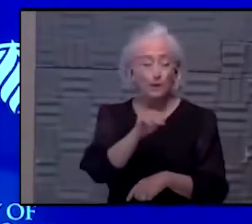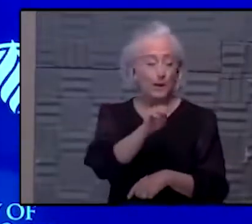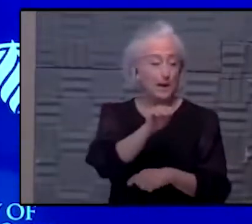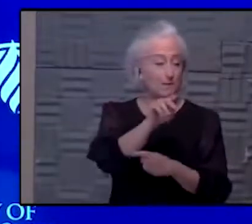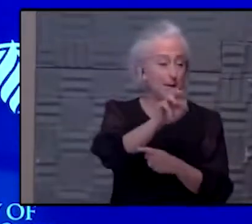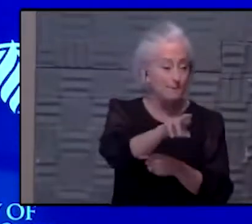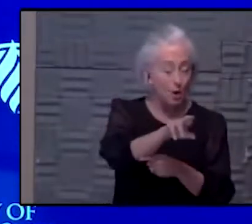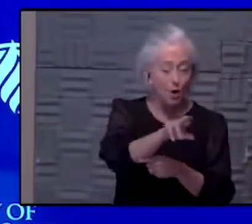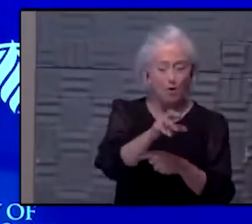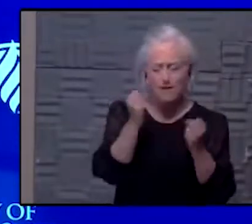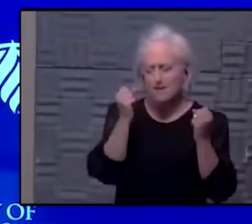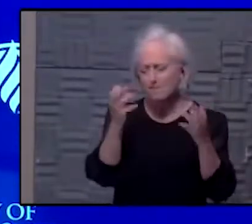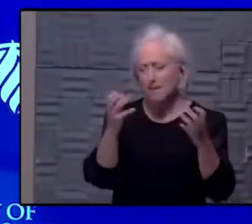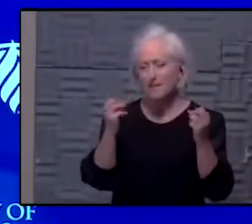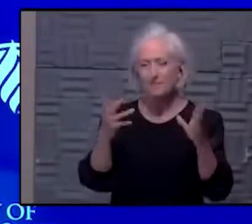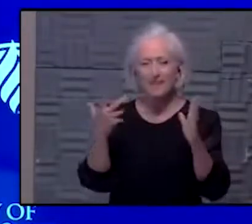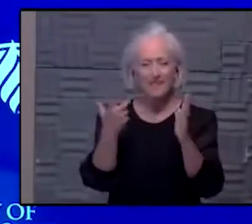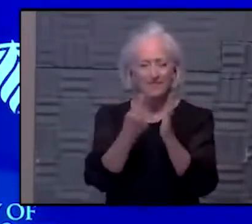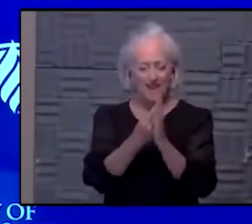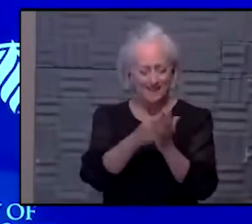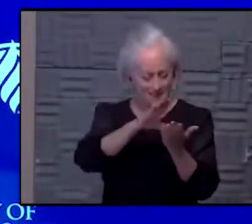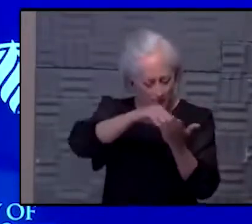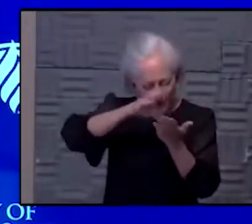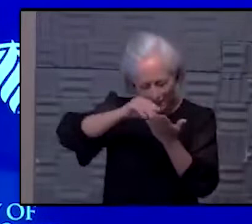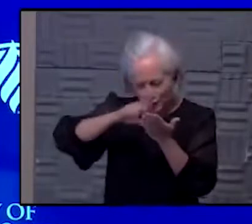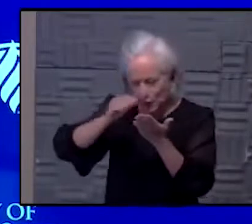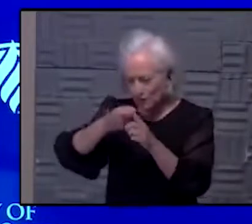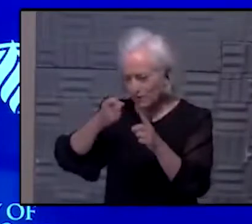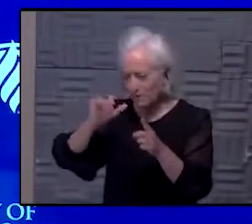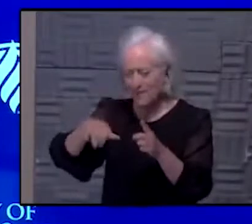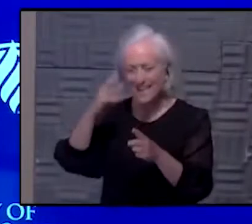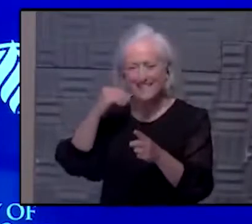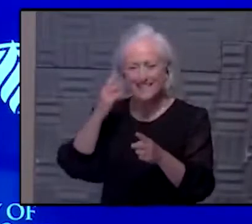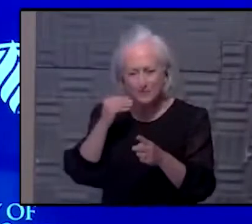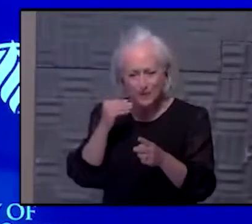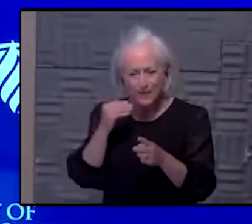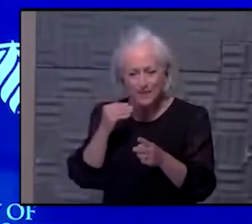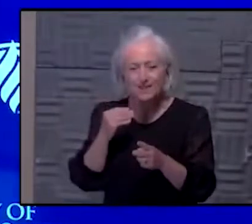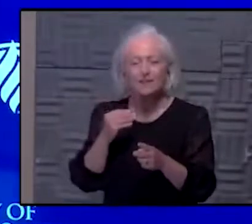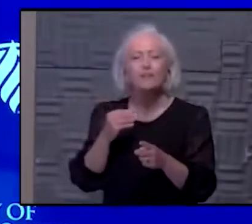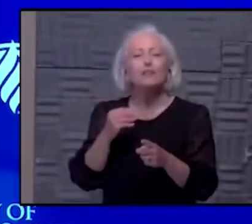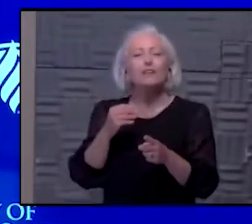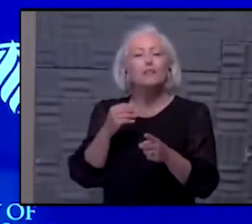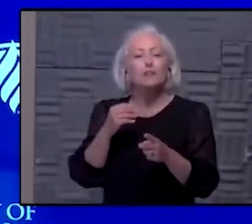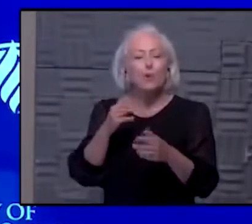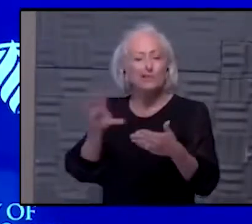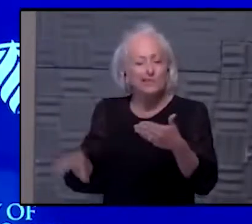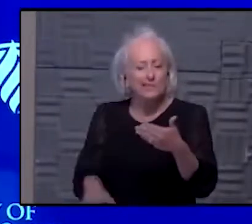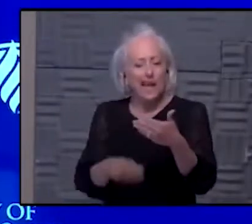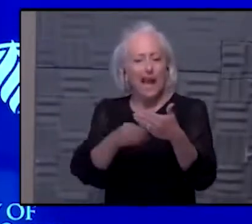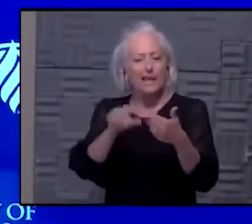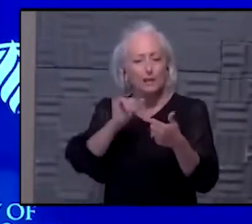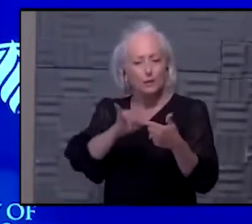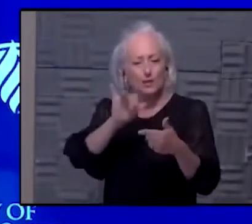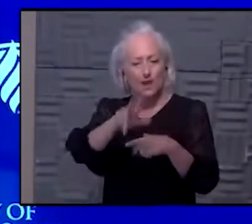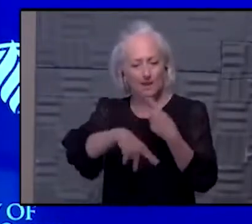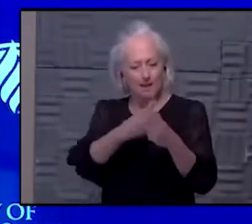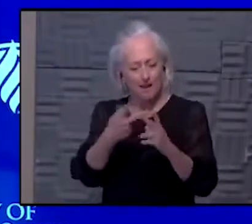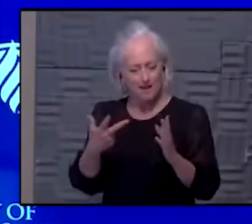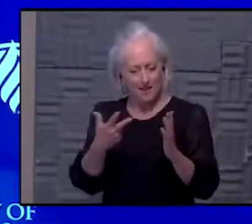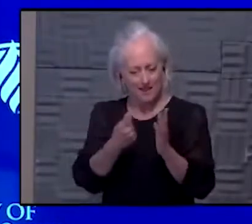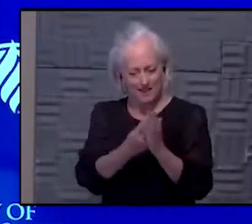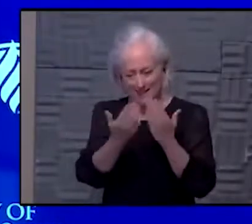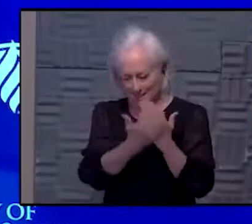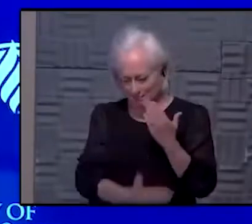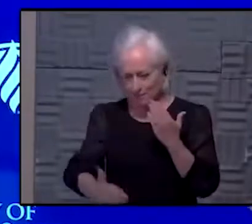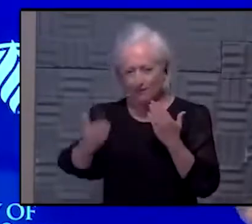and we've learned so much that we're just kind of getting on the back of those vaccines and going forward. And this messenger RNA